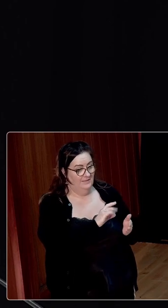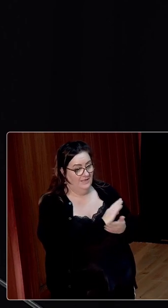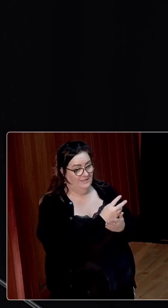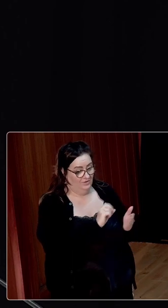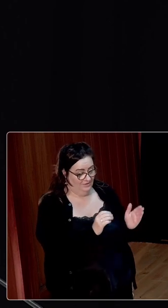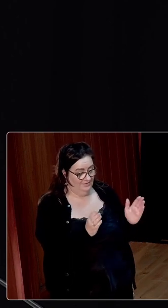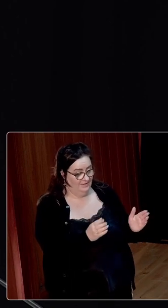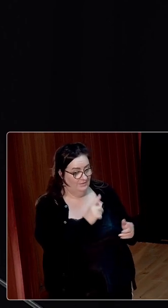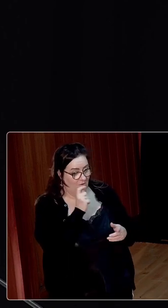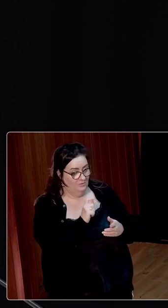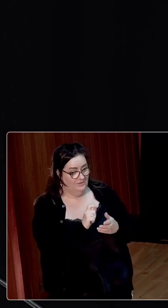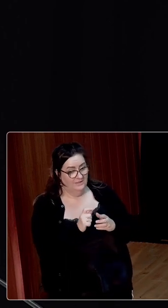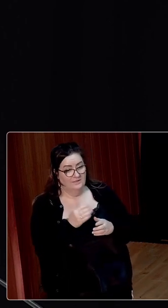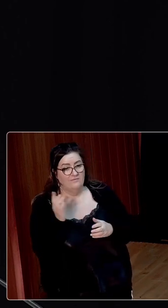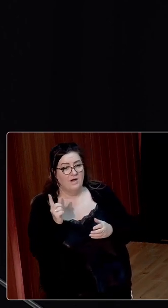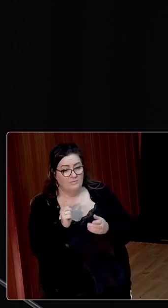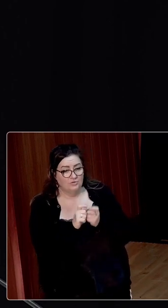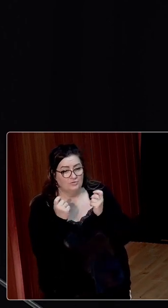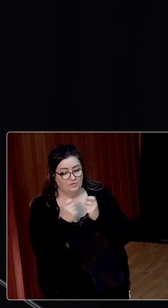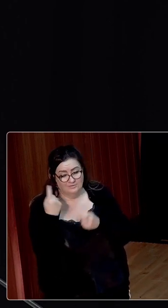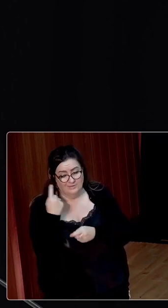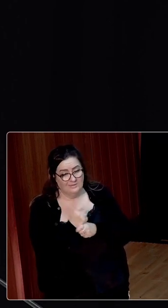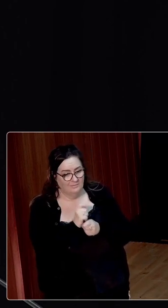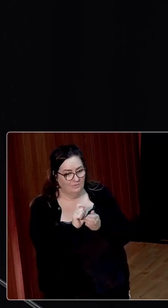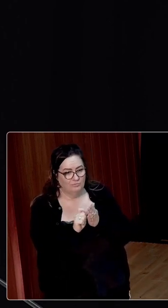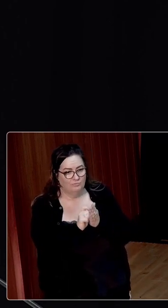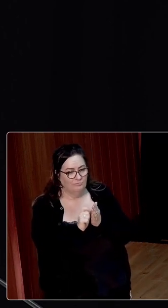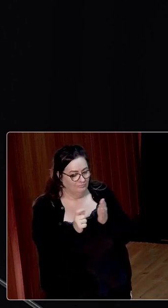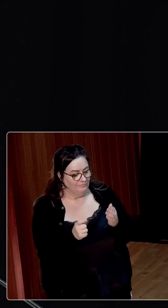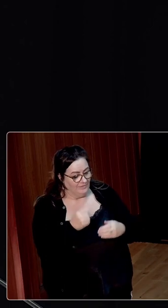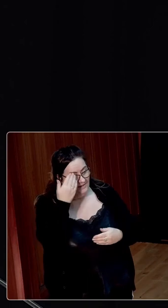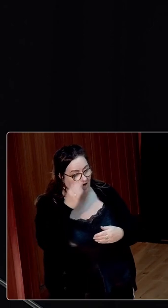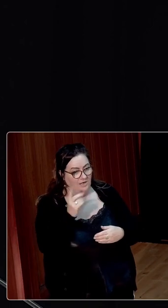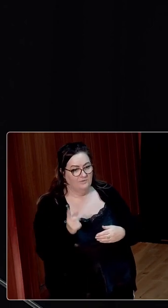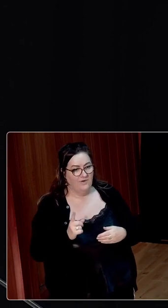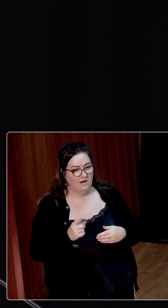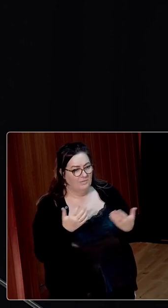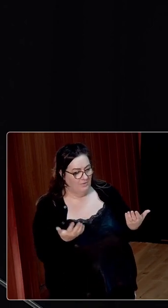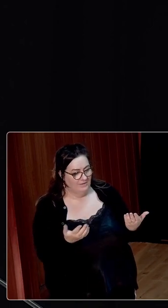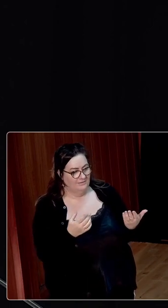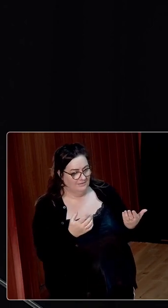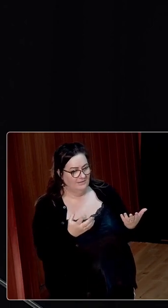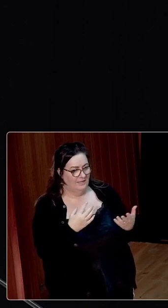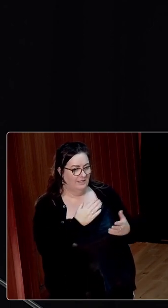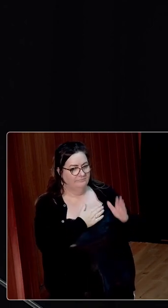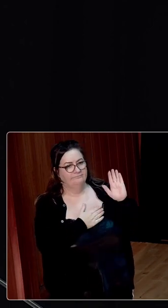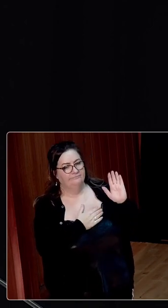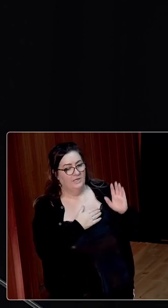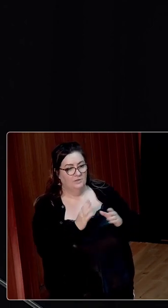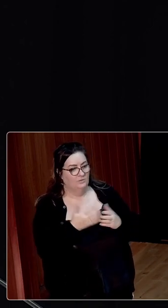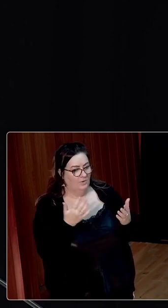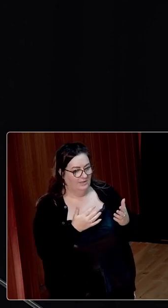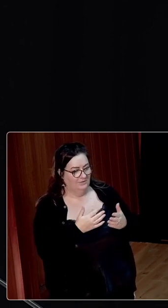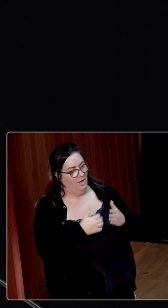he wrote in Farmer's Journal later, just at that time, the Irish farmer has taken an oath of allegiance to the